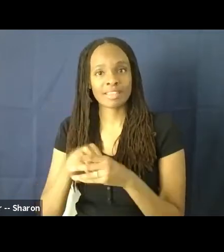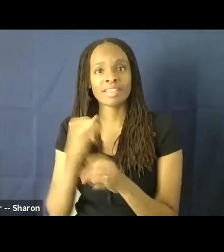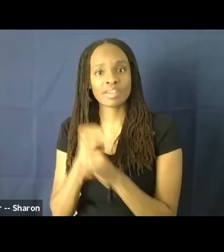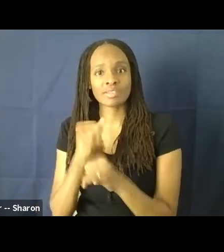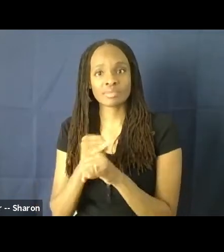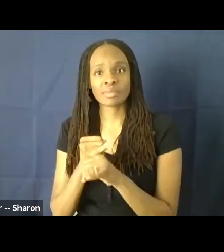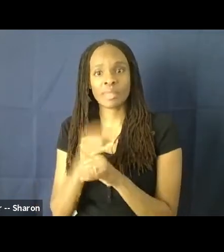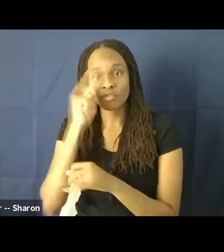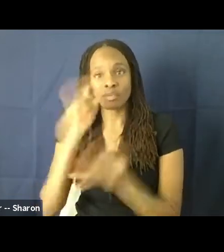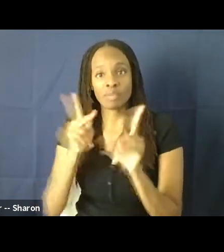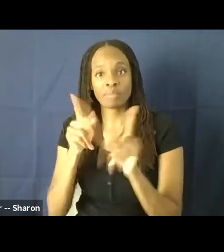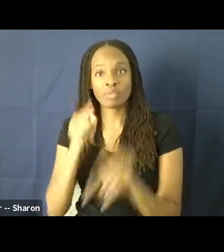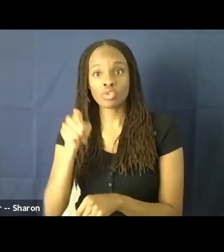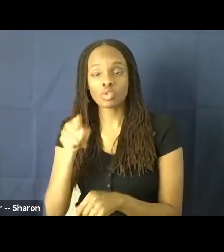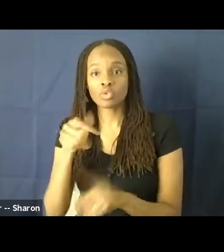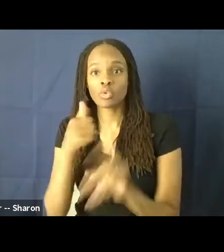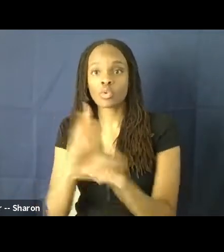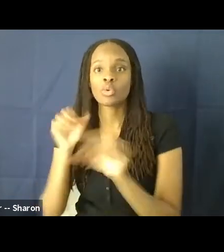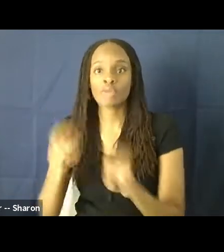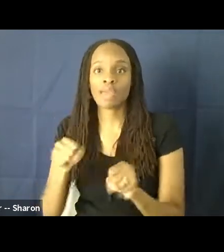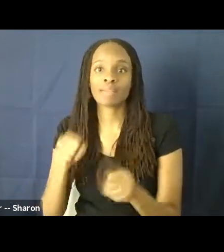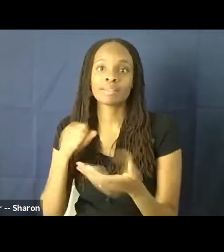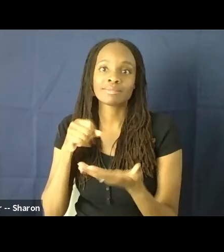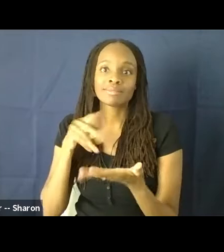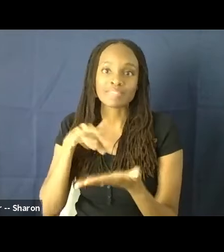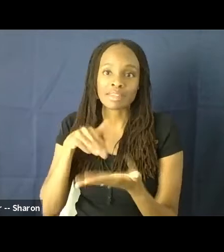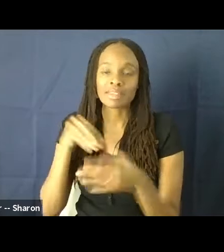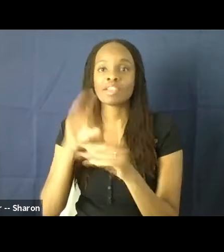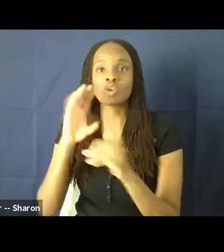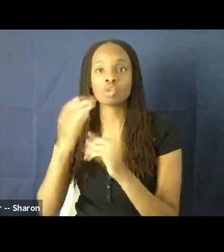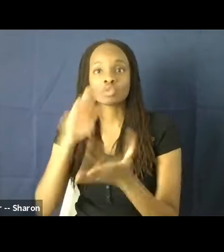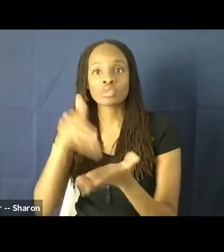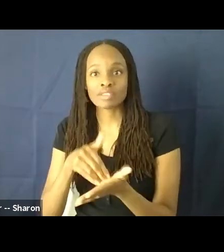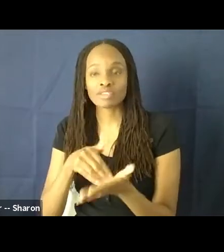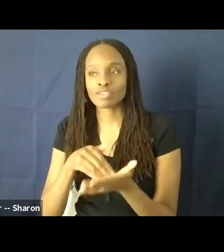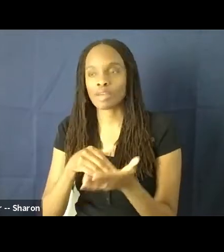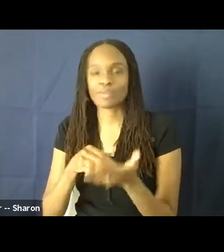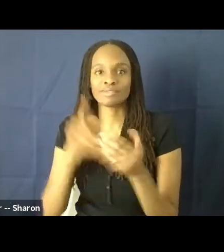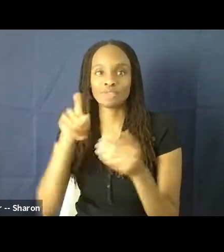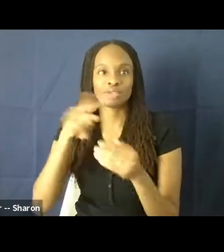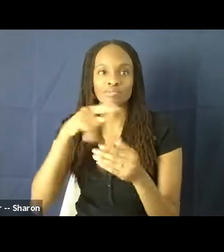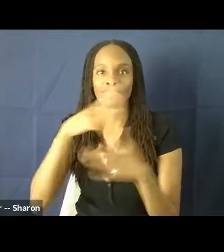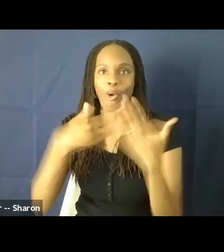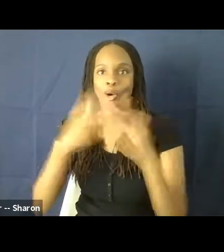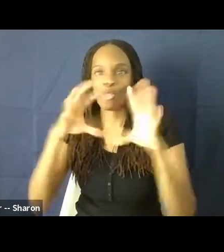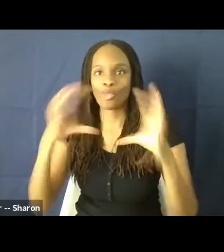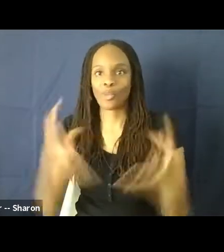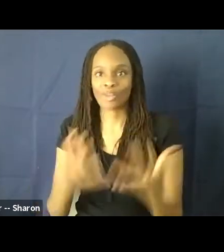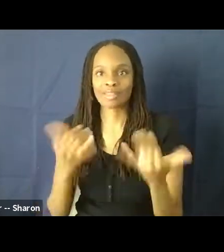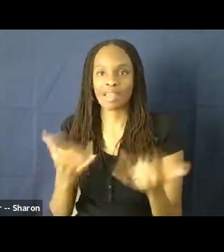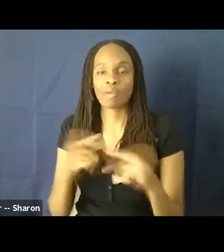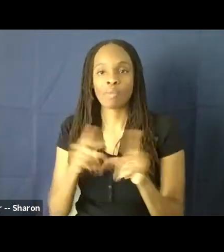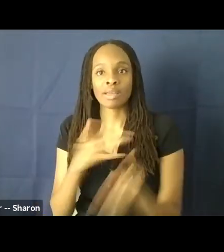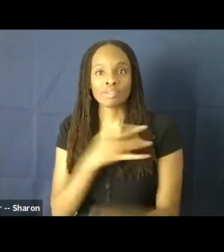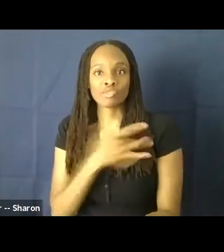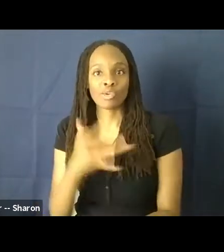people who are able to study in a cultural center, I guess, dispersed around the world right now. But usually in a cultural